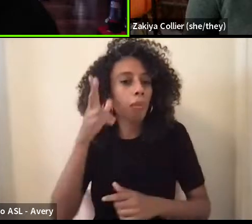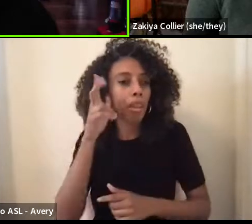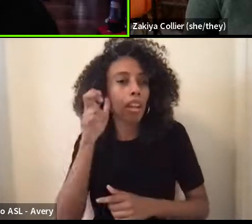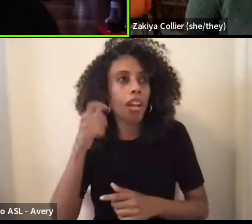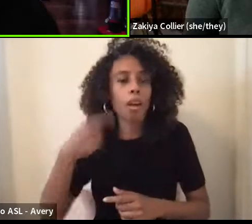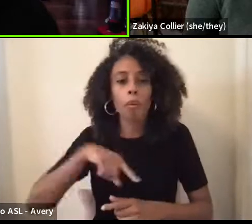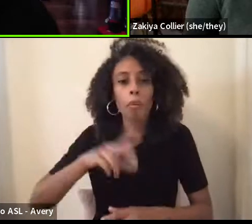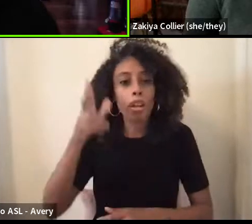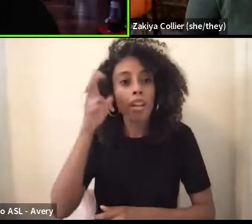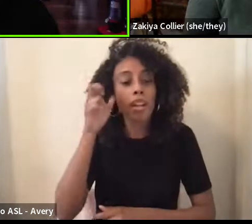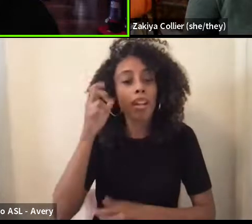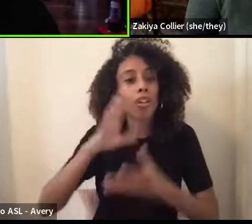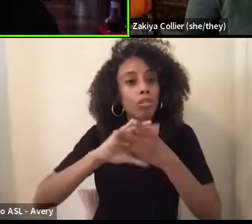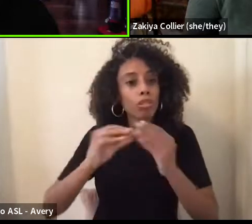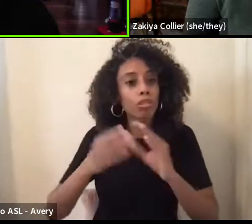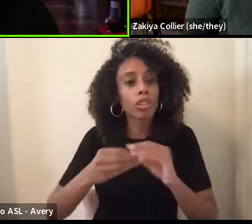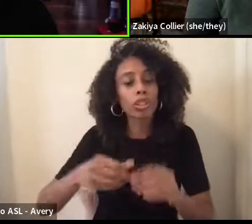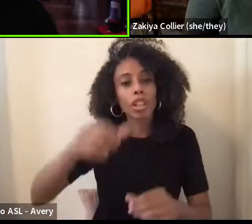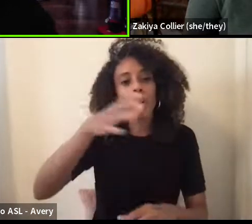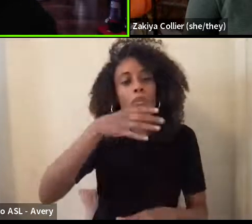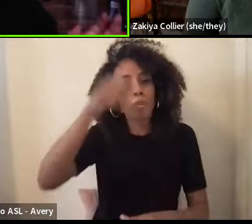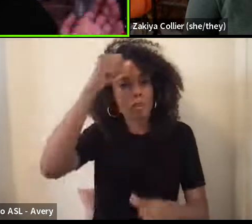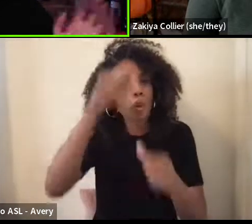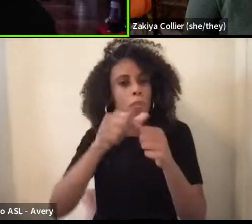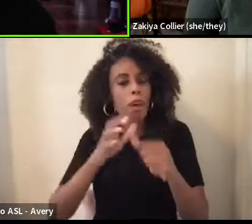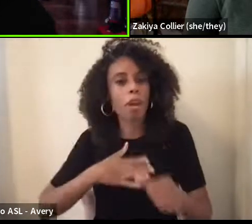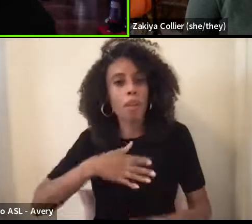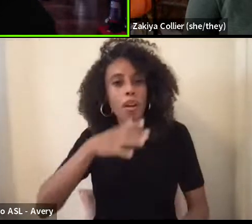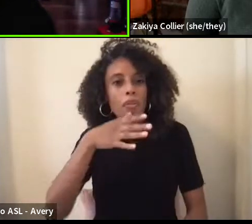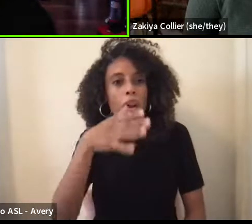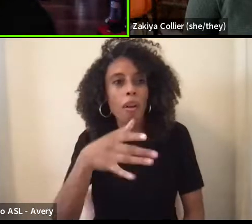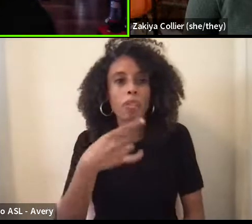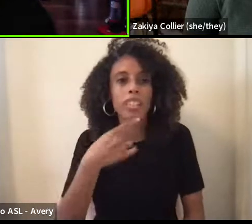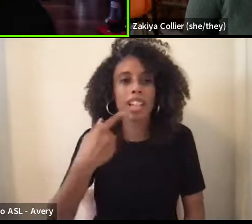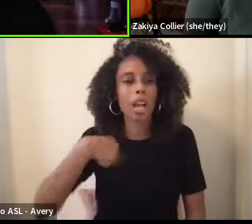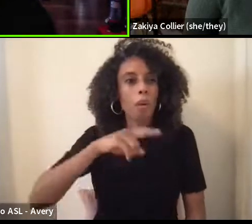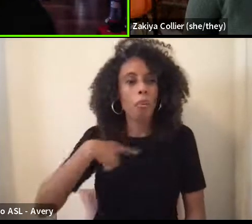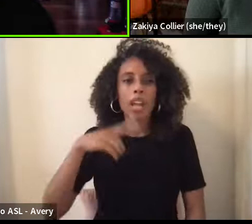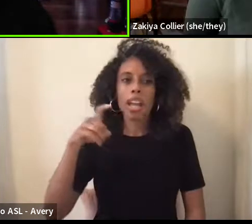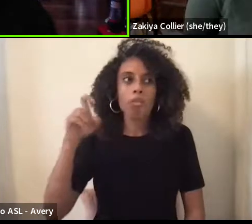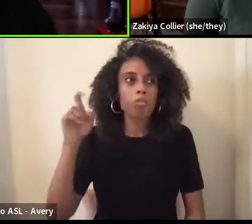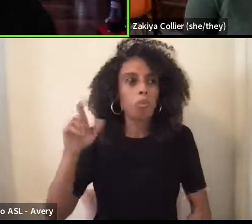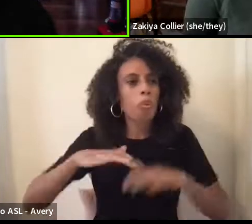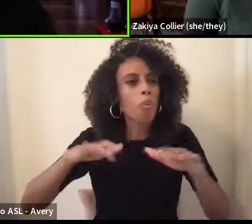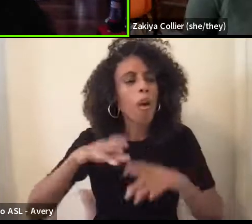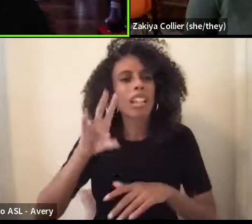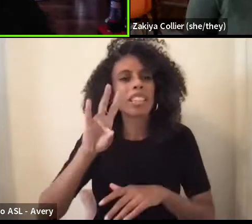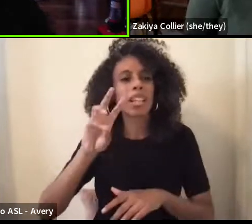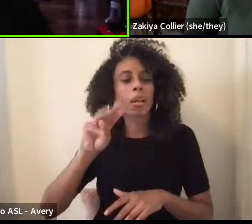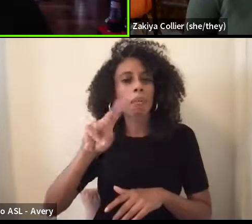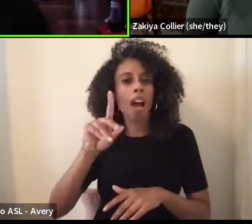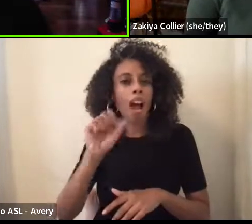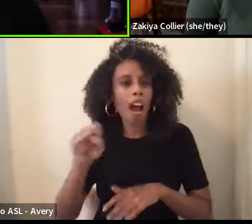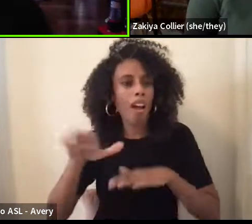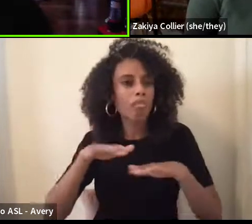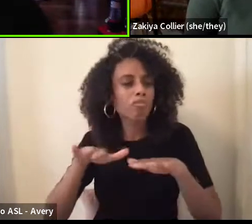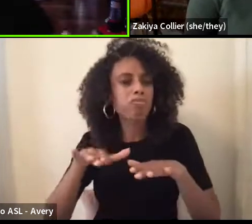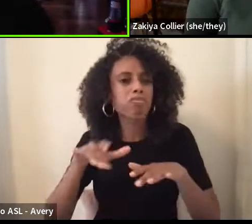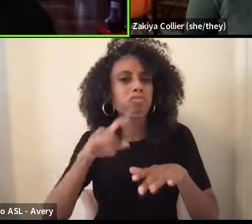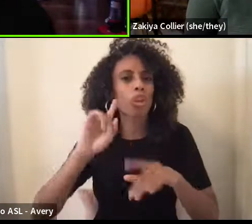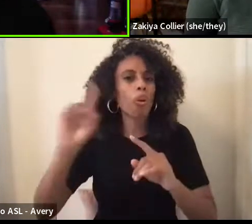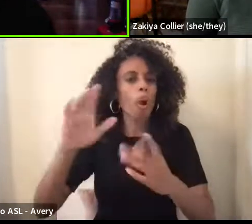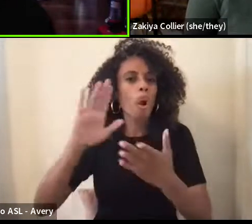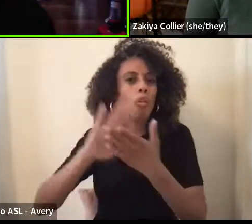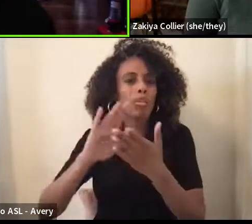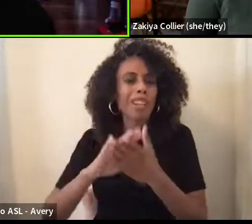remember when I was a child and my grandmother used to say, yeah, we had to walk seven miles to get to school and all this. And I'd be like, wow, she just